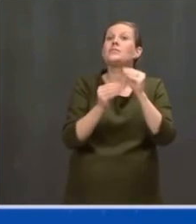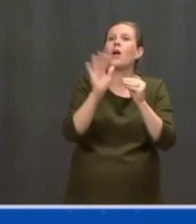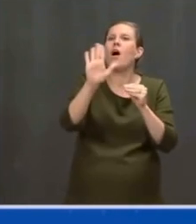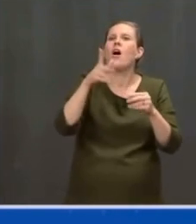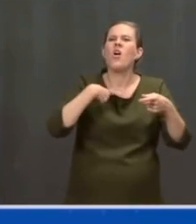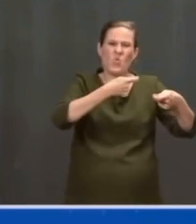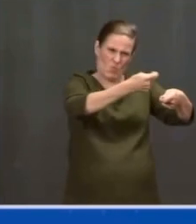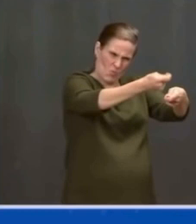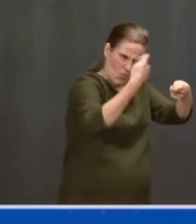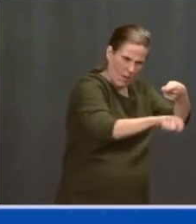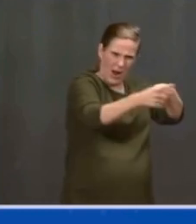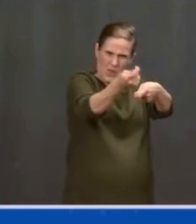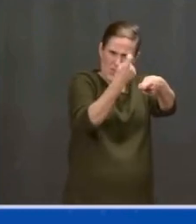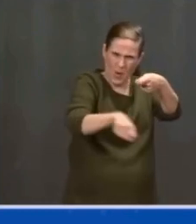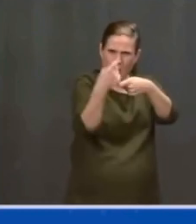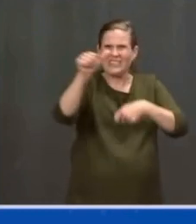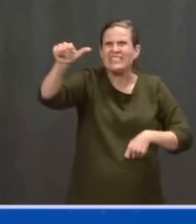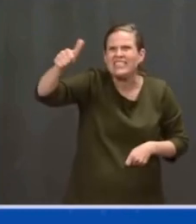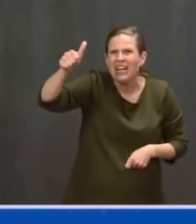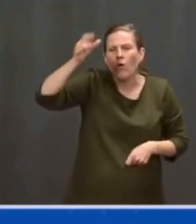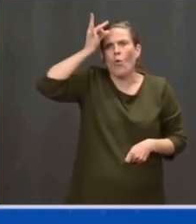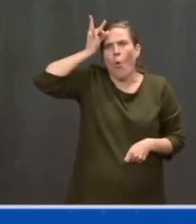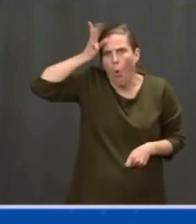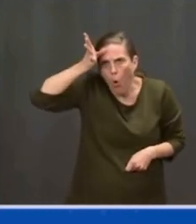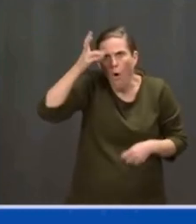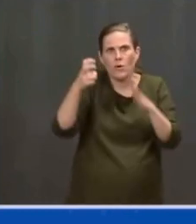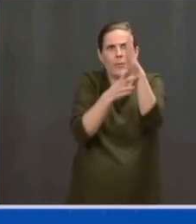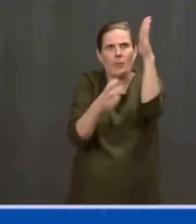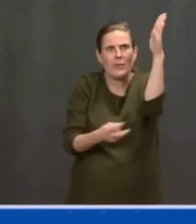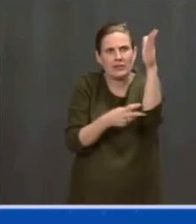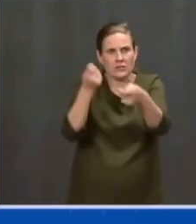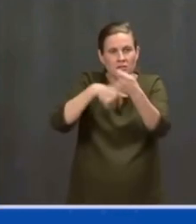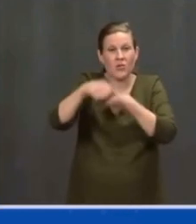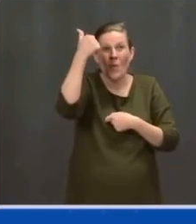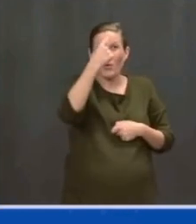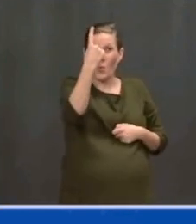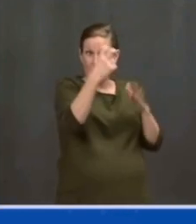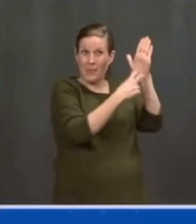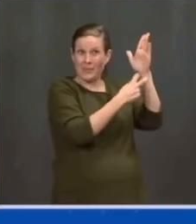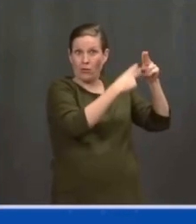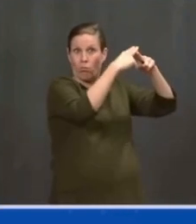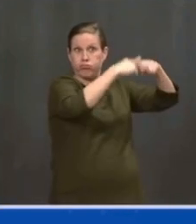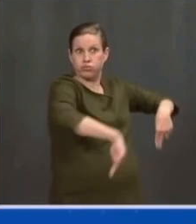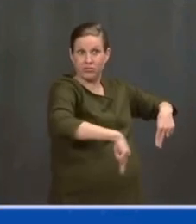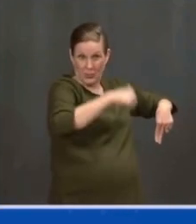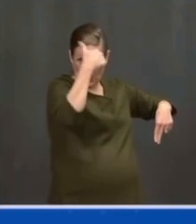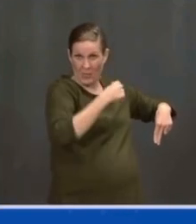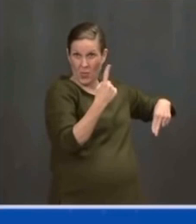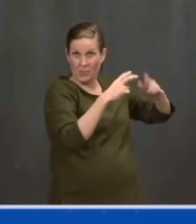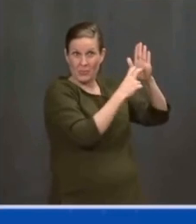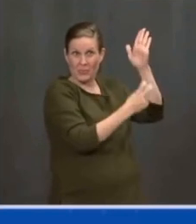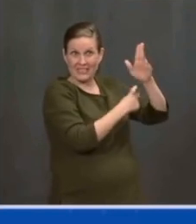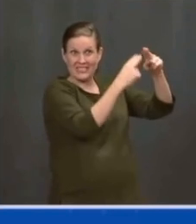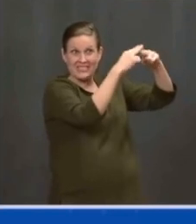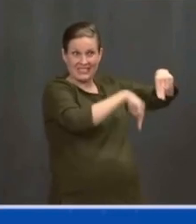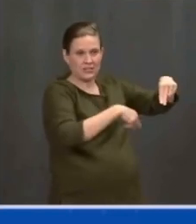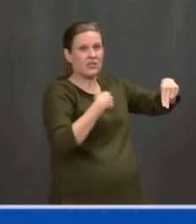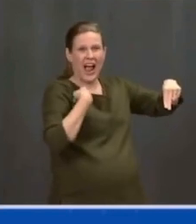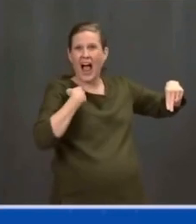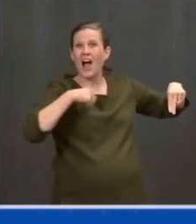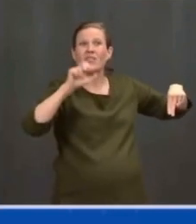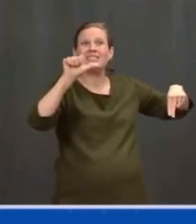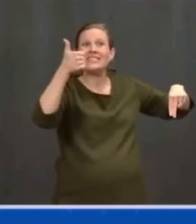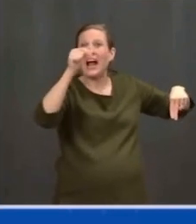10 most economically significant bridges with more commerce going across it that need to be replaced.